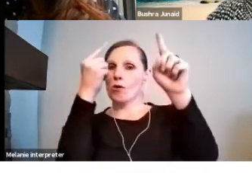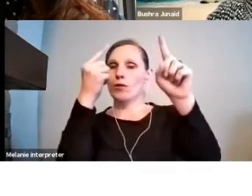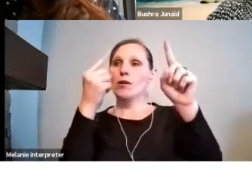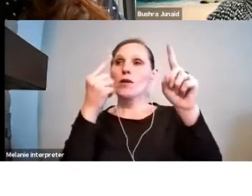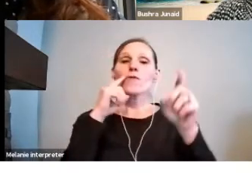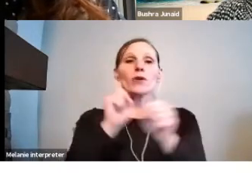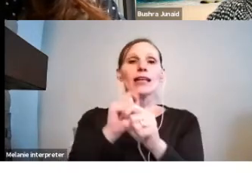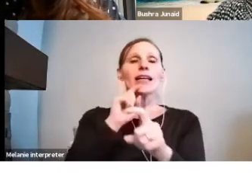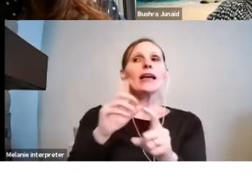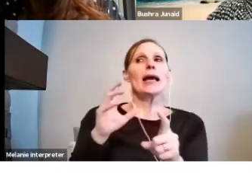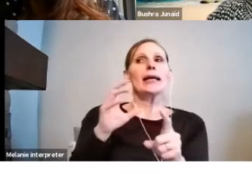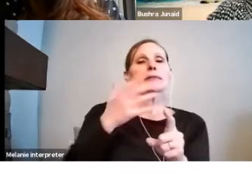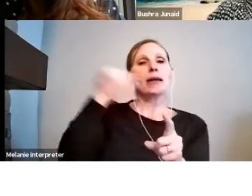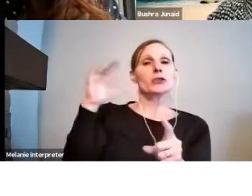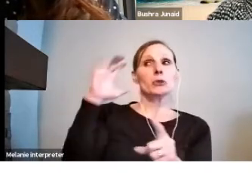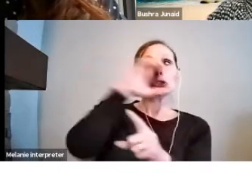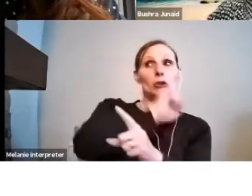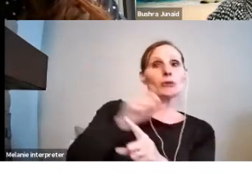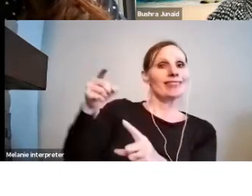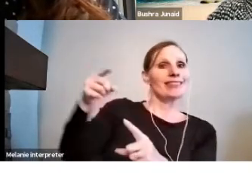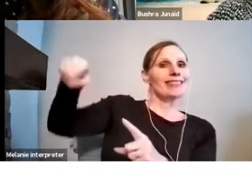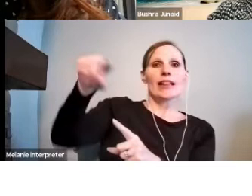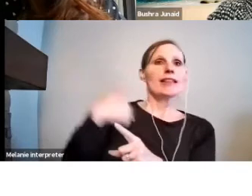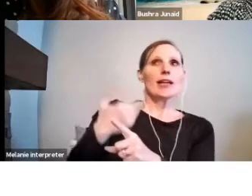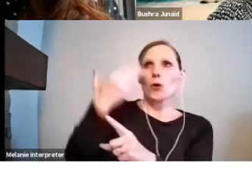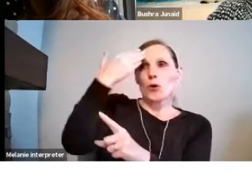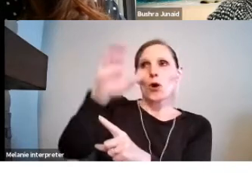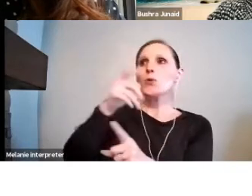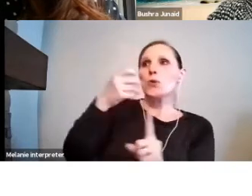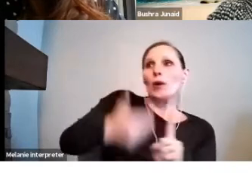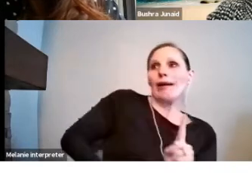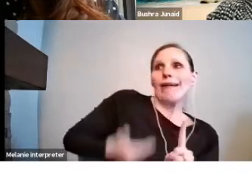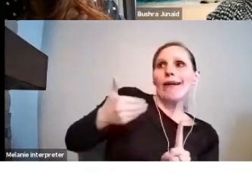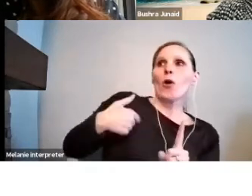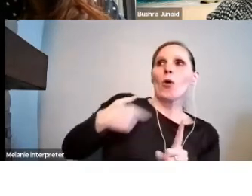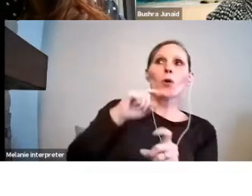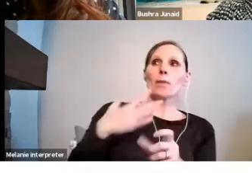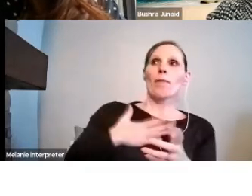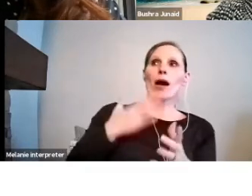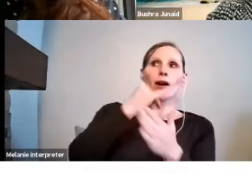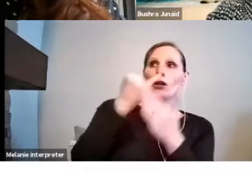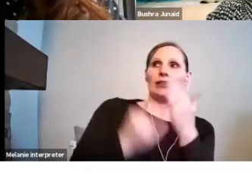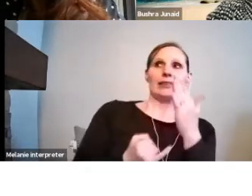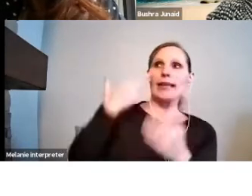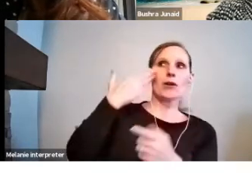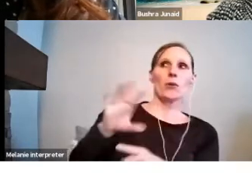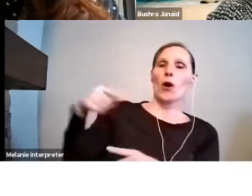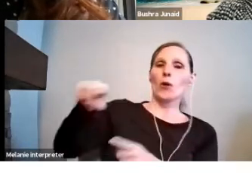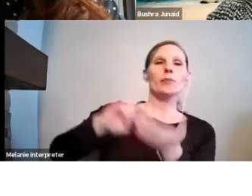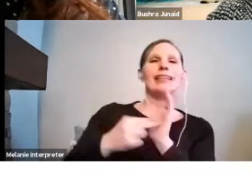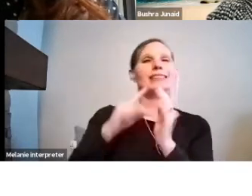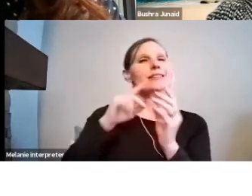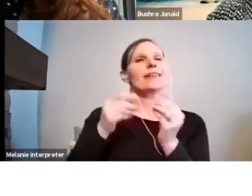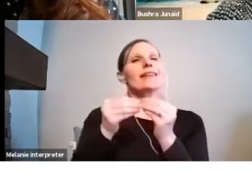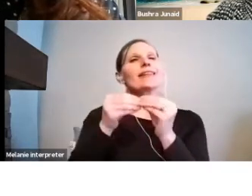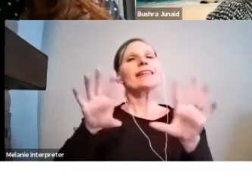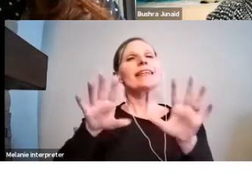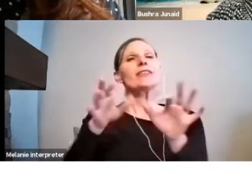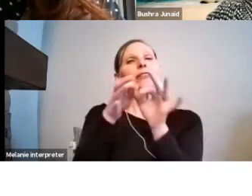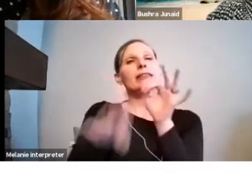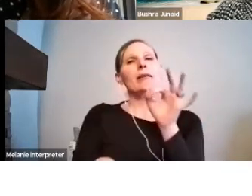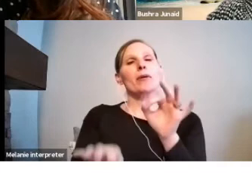assessors don't know you or your work, so plain language is preferred over jargon. We also ask for artistic